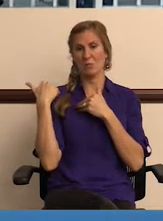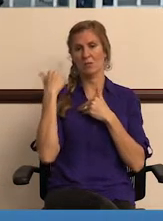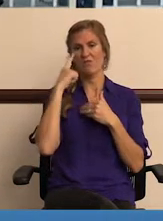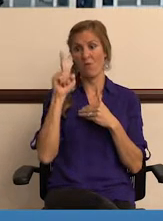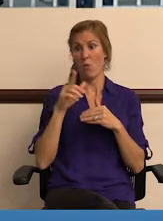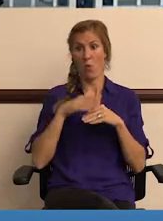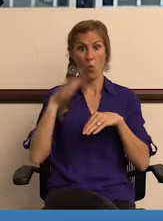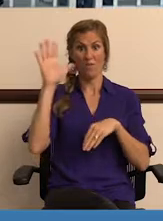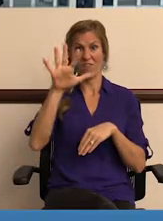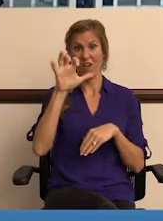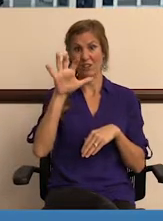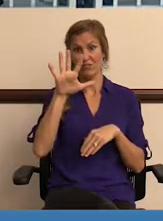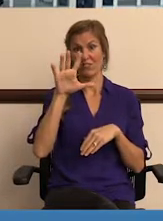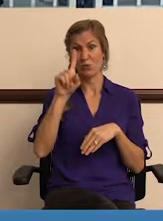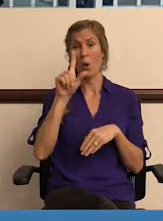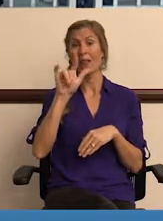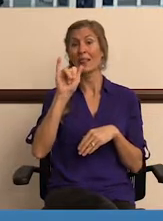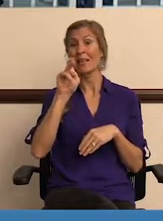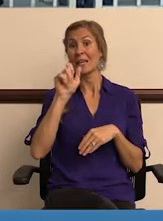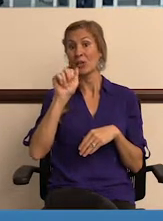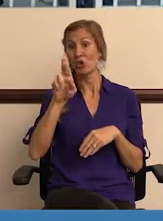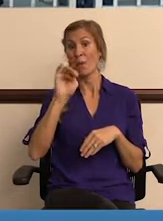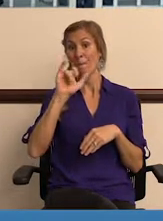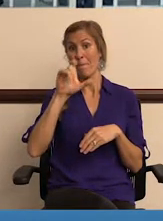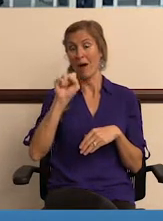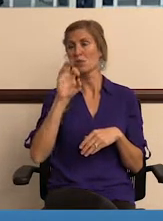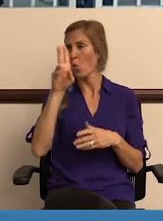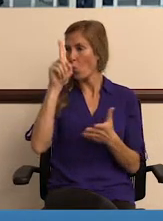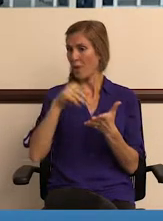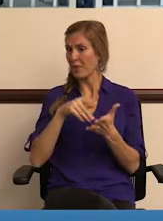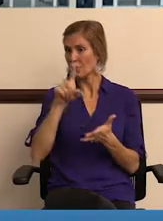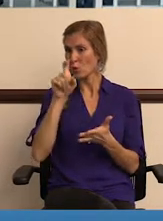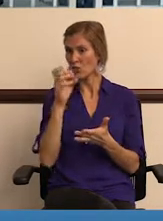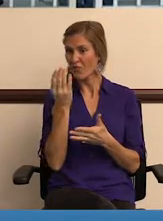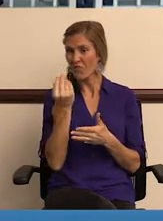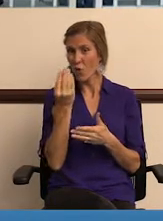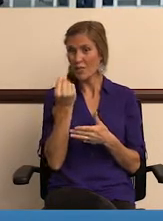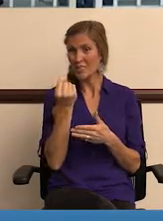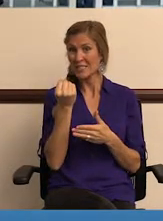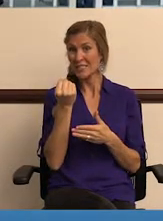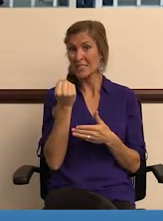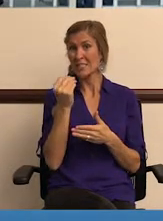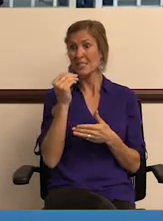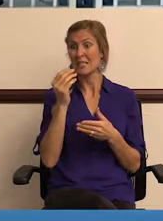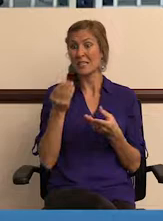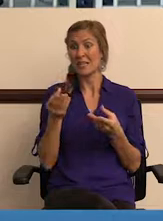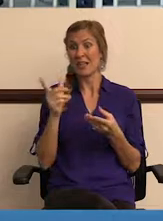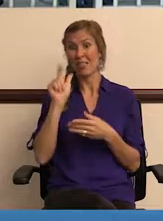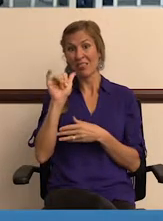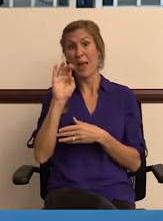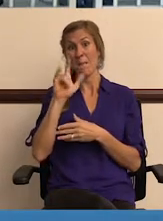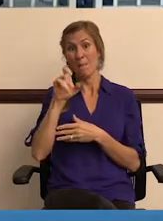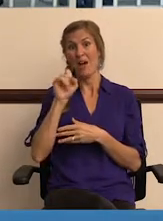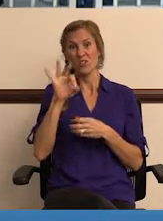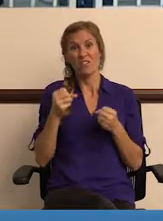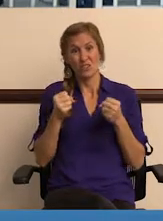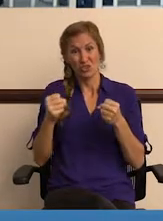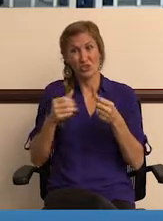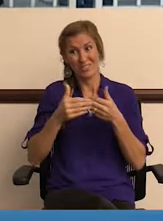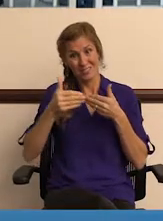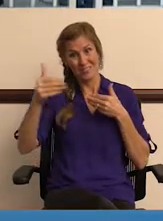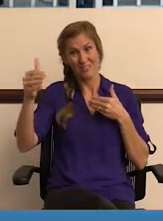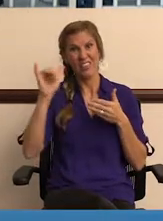they're responsible for over 551 linear miles or 1,114 lane miles of streets.